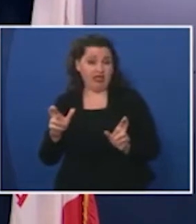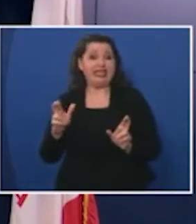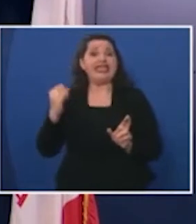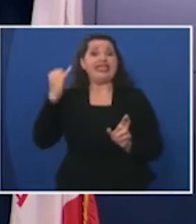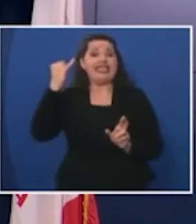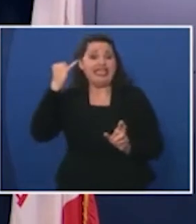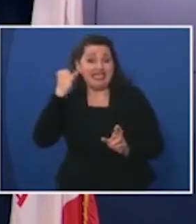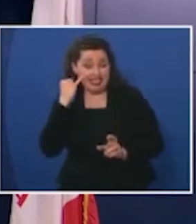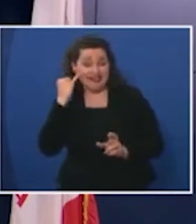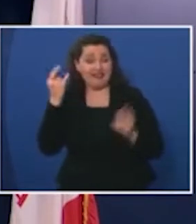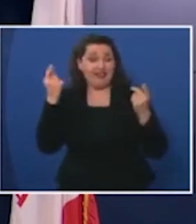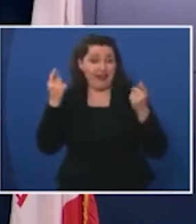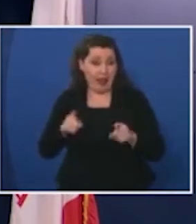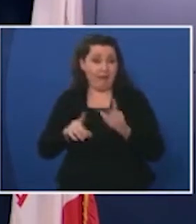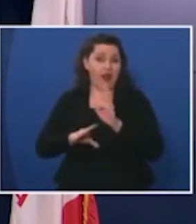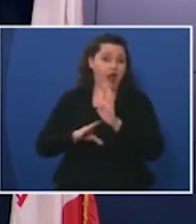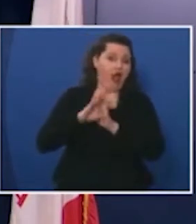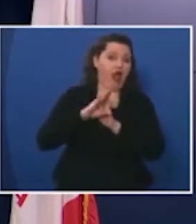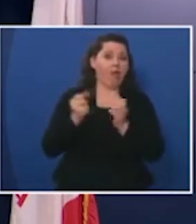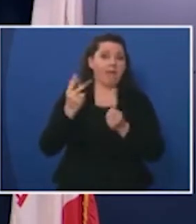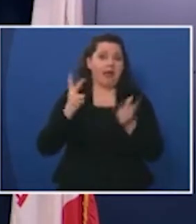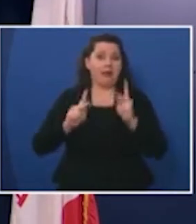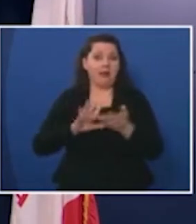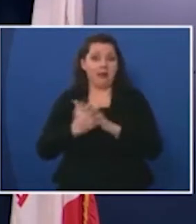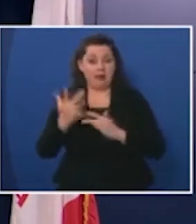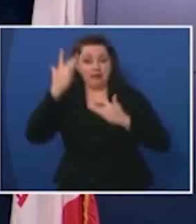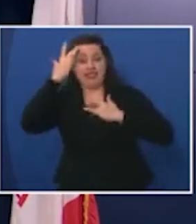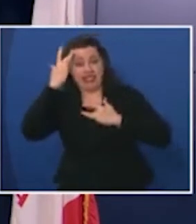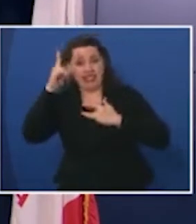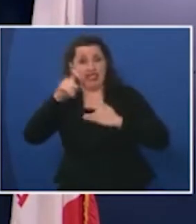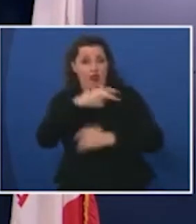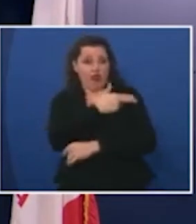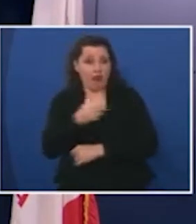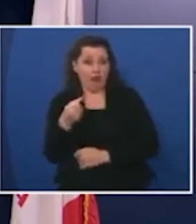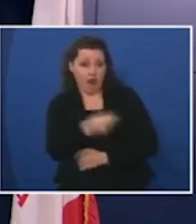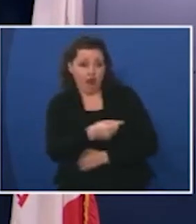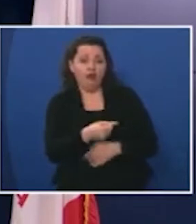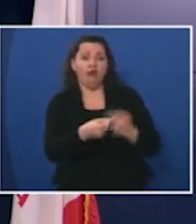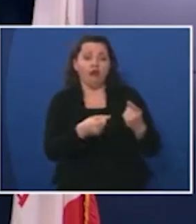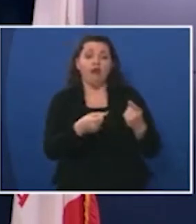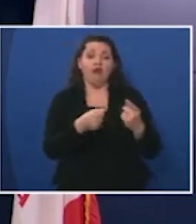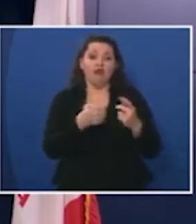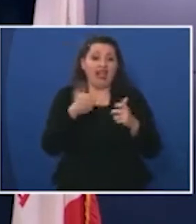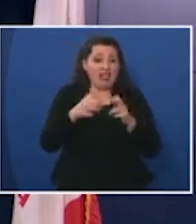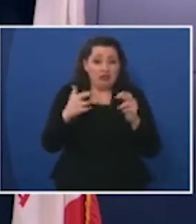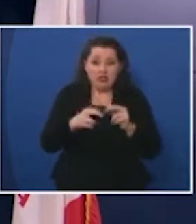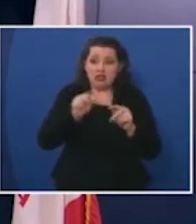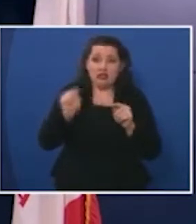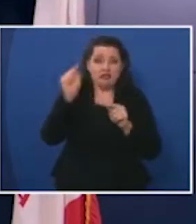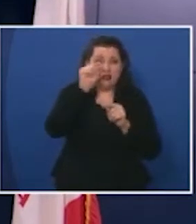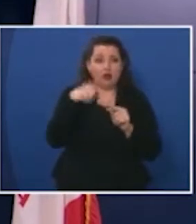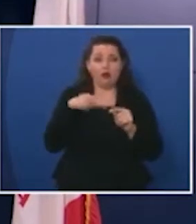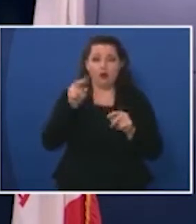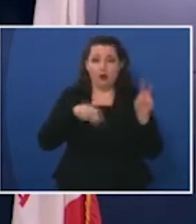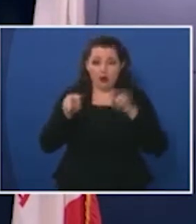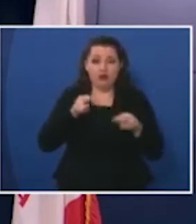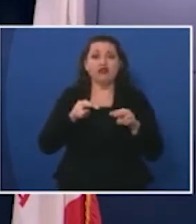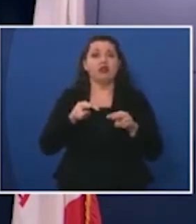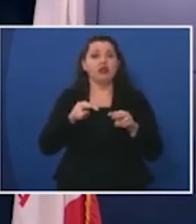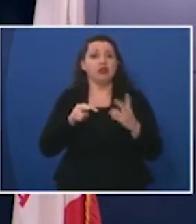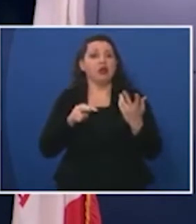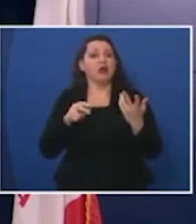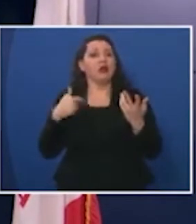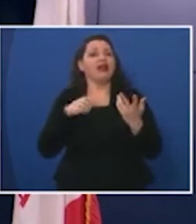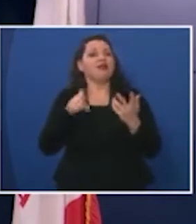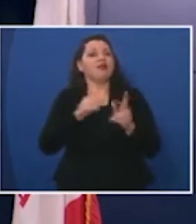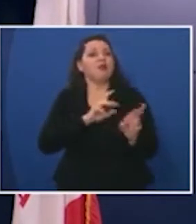would see a spike in any of the regions or any of the counties that we're monitoring our communities and then so again